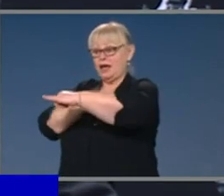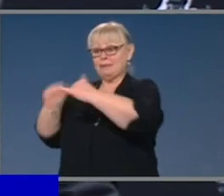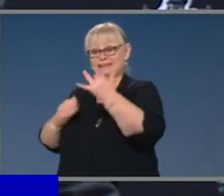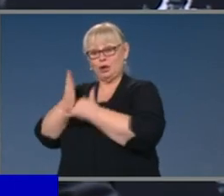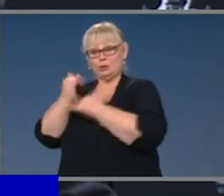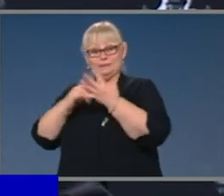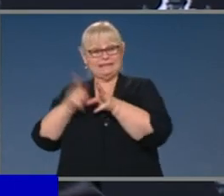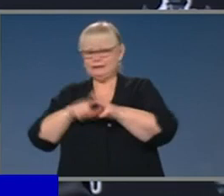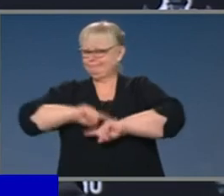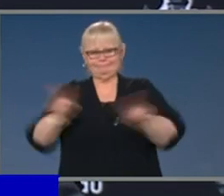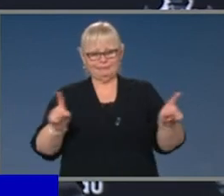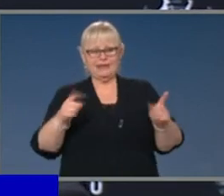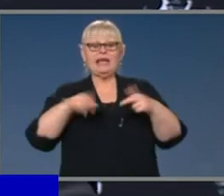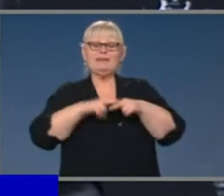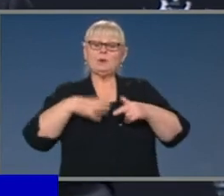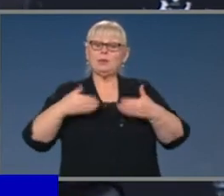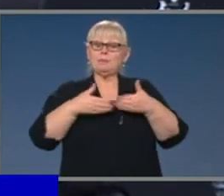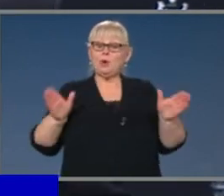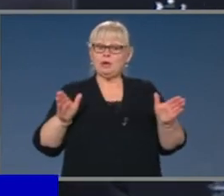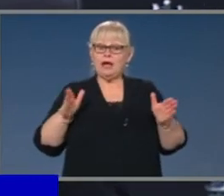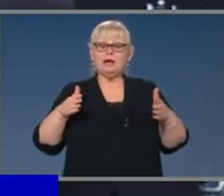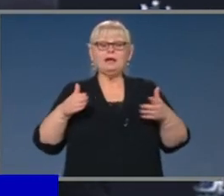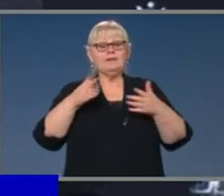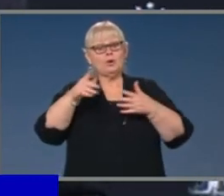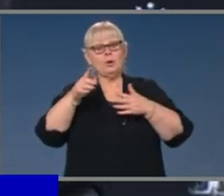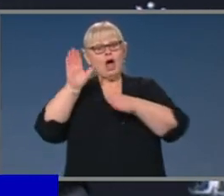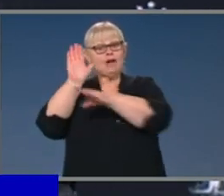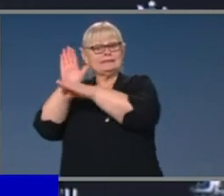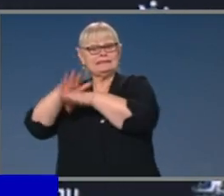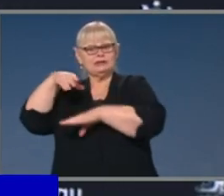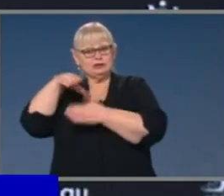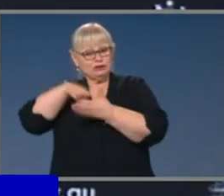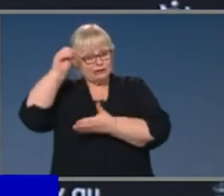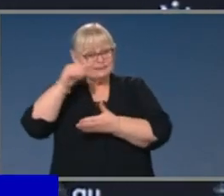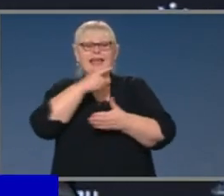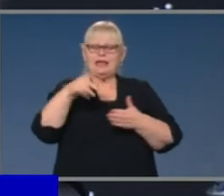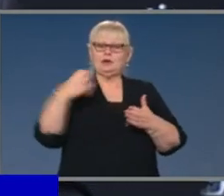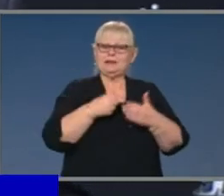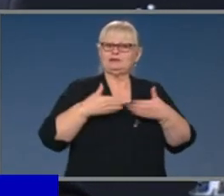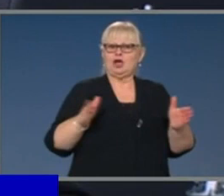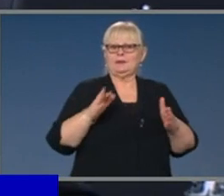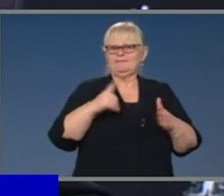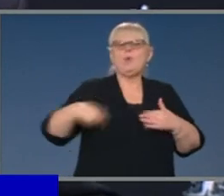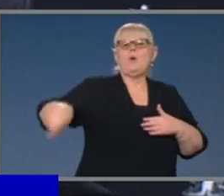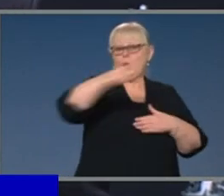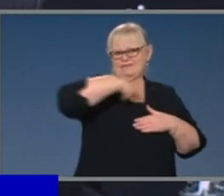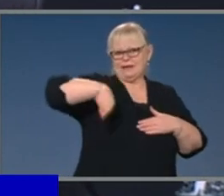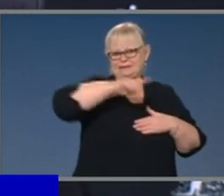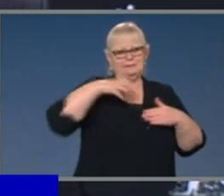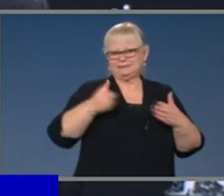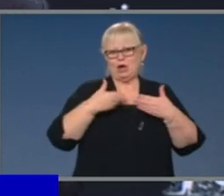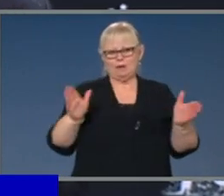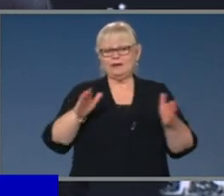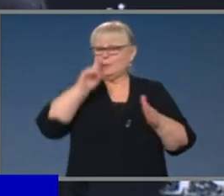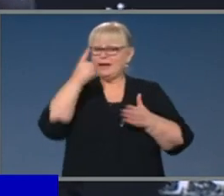borders open for international students, then you need to open borders for Australians. And I welcome